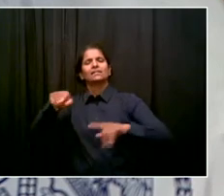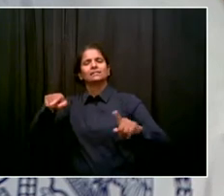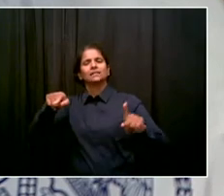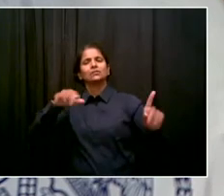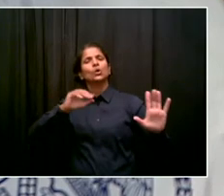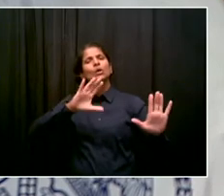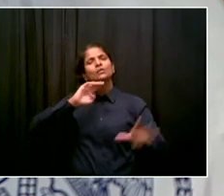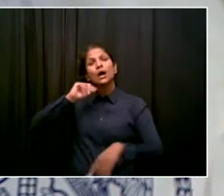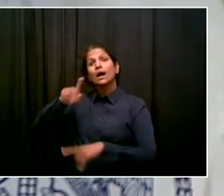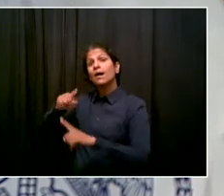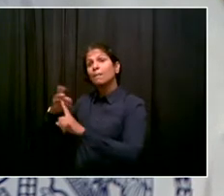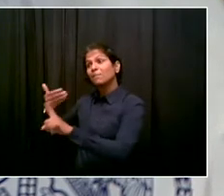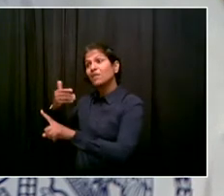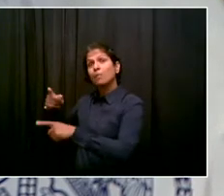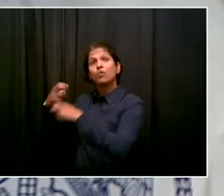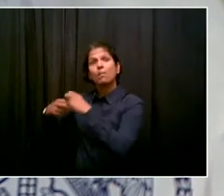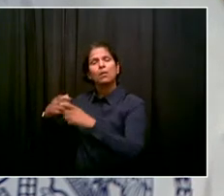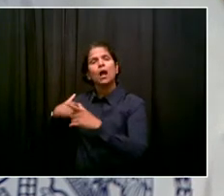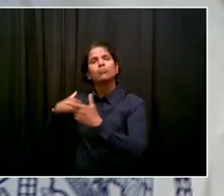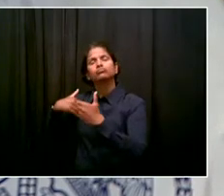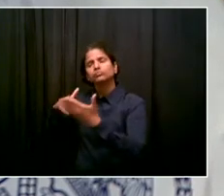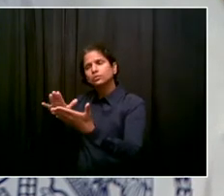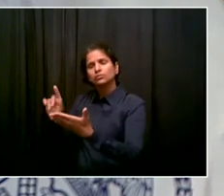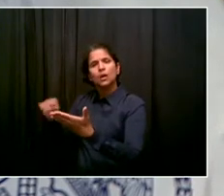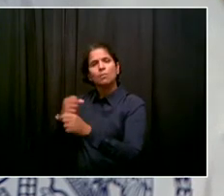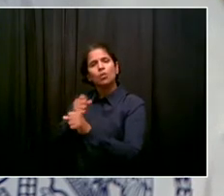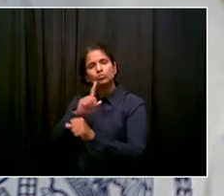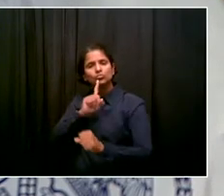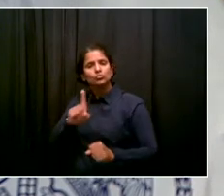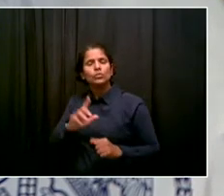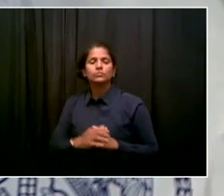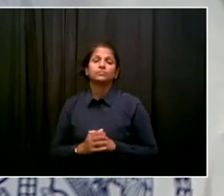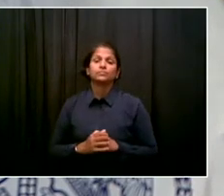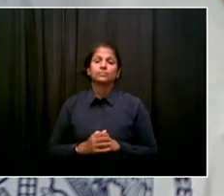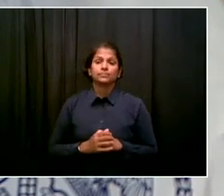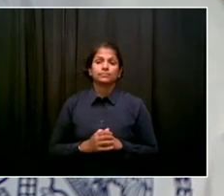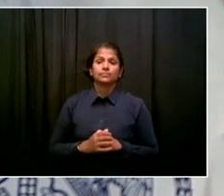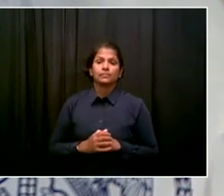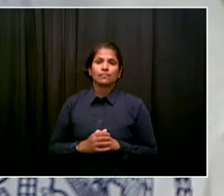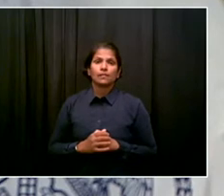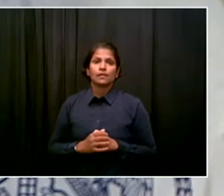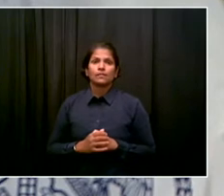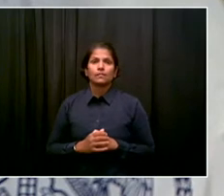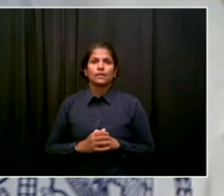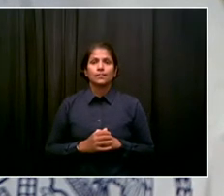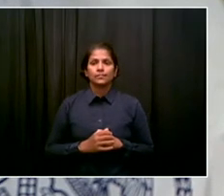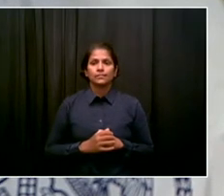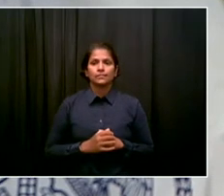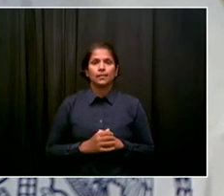think you'll see it that often, but we'll do it when necessary. The next is Sean from The Daily News.